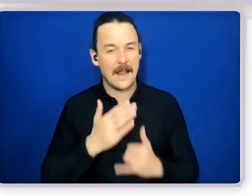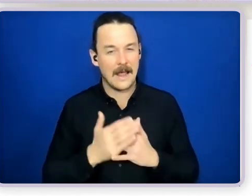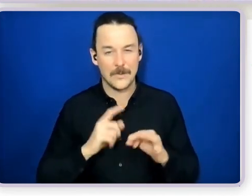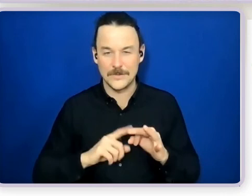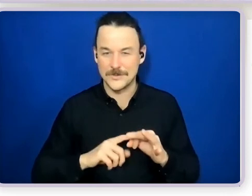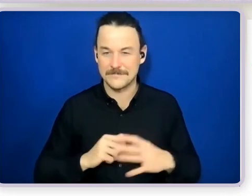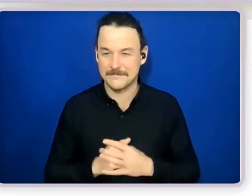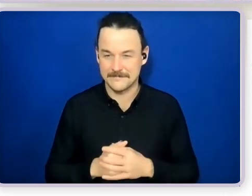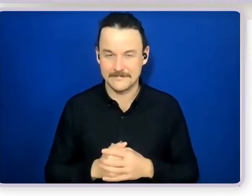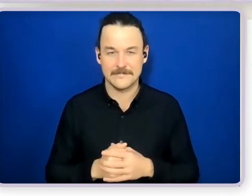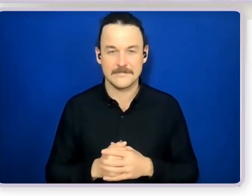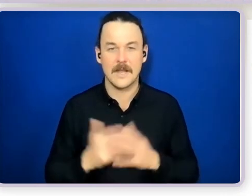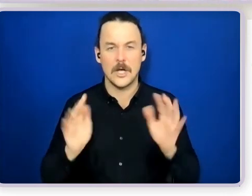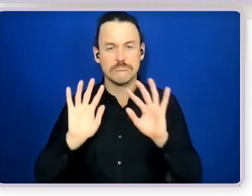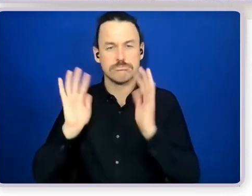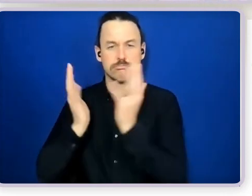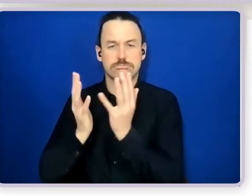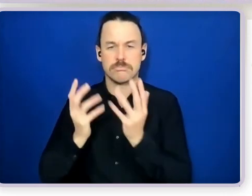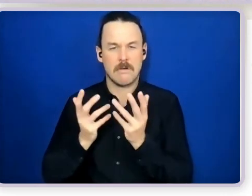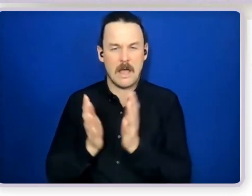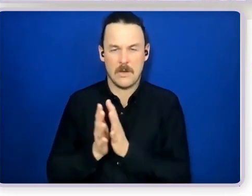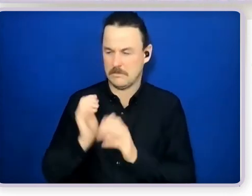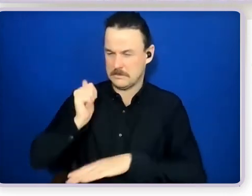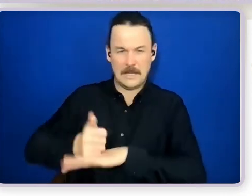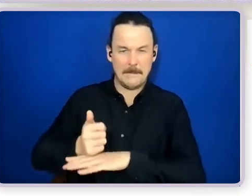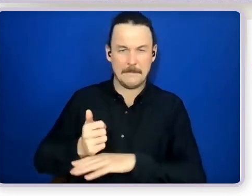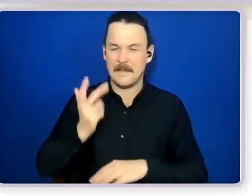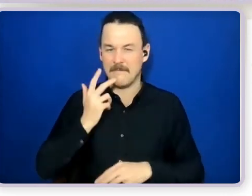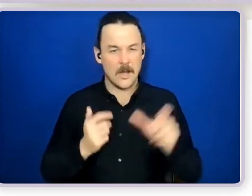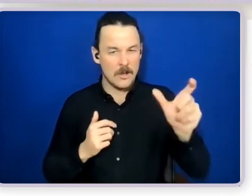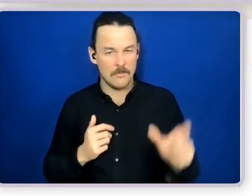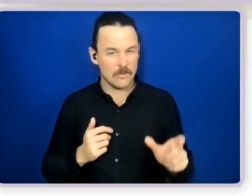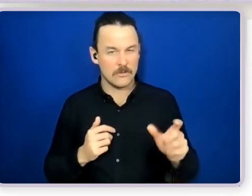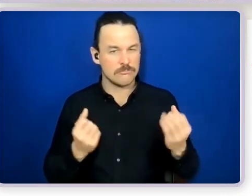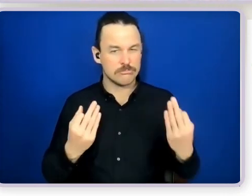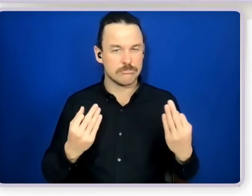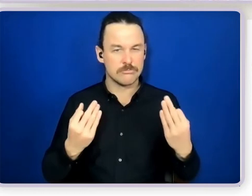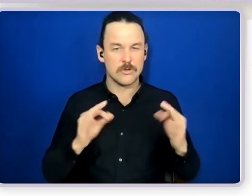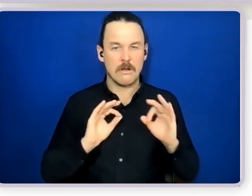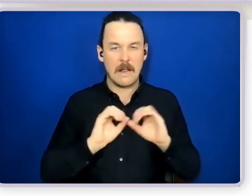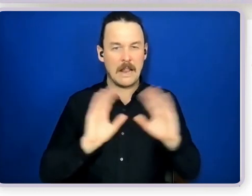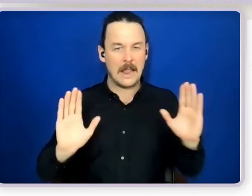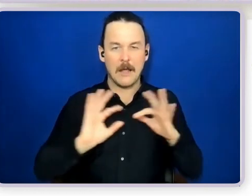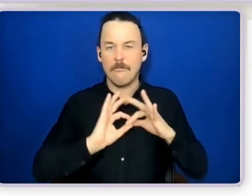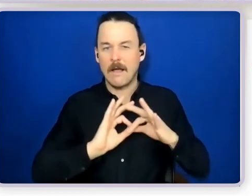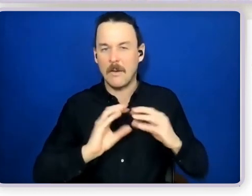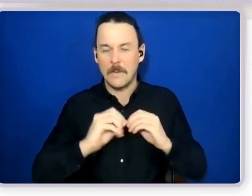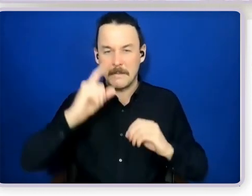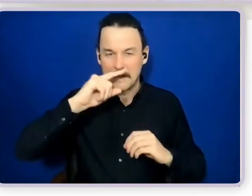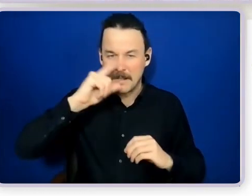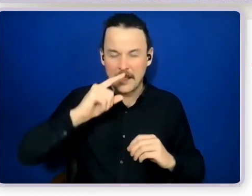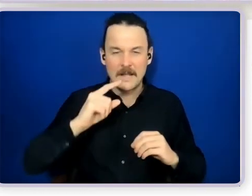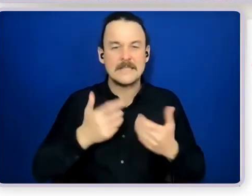circle of support be set up around someone who has no clear relationships outside of services in their life like no family and friends